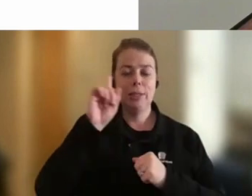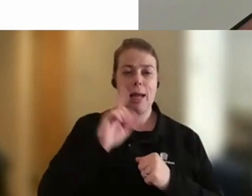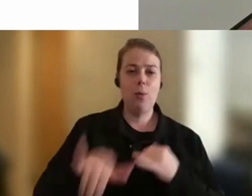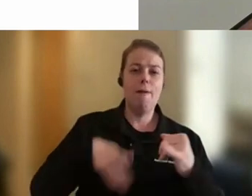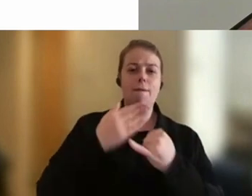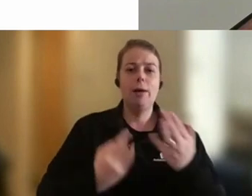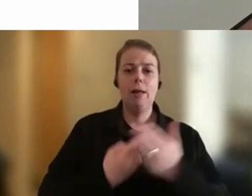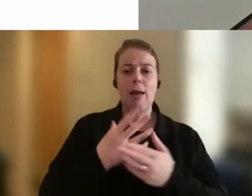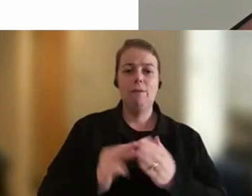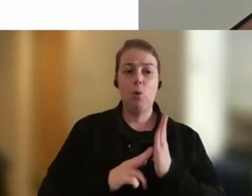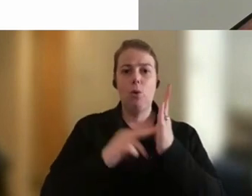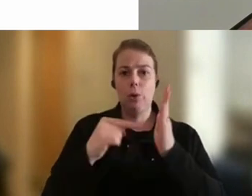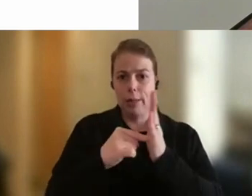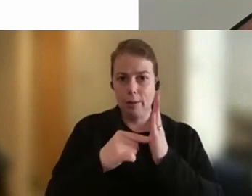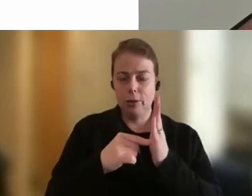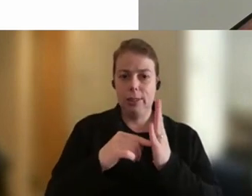Thank you all for attending. you